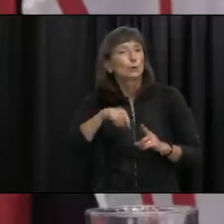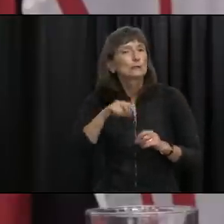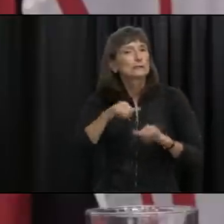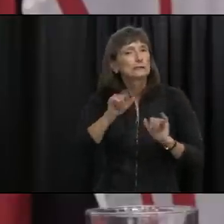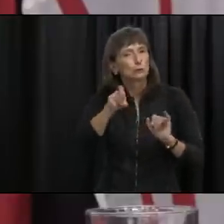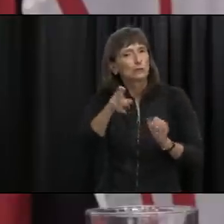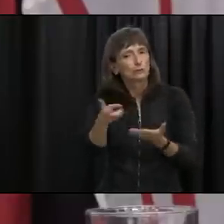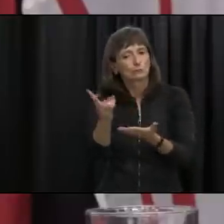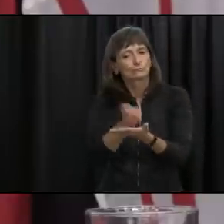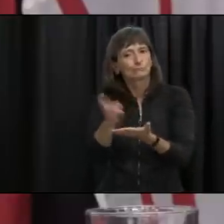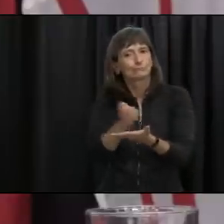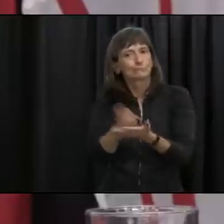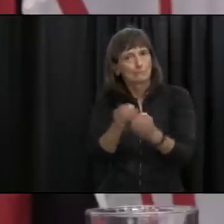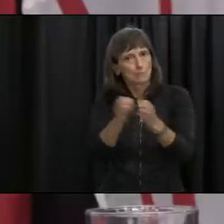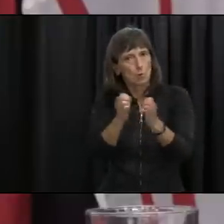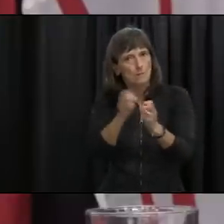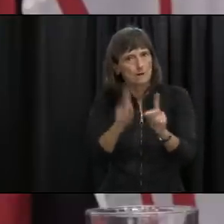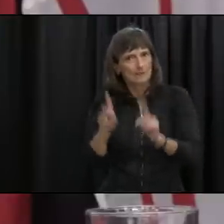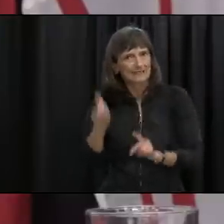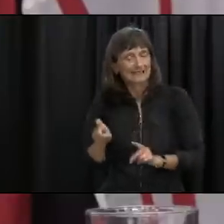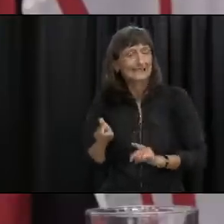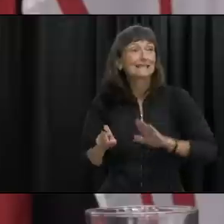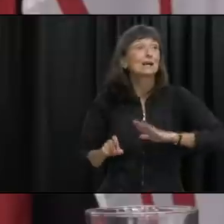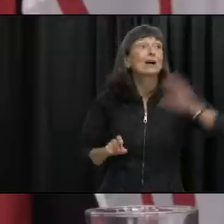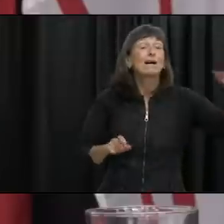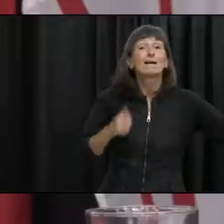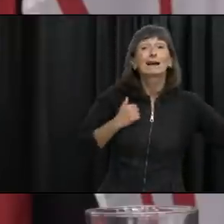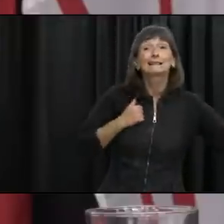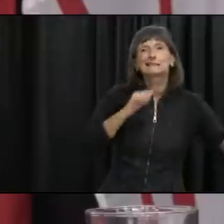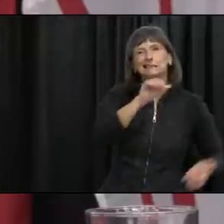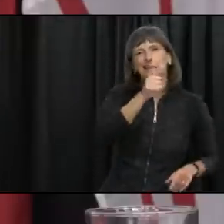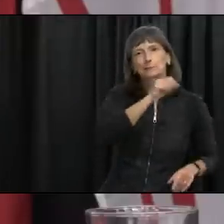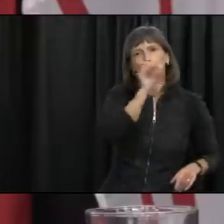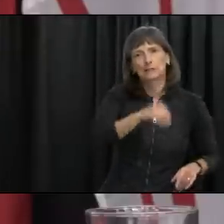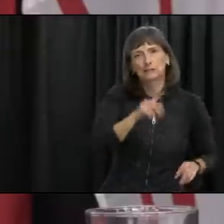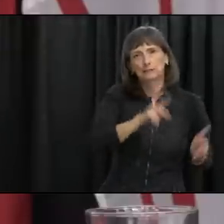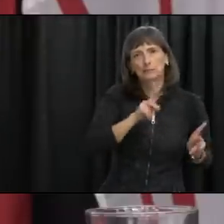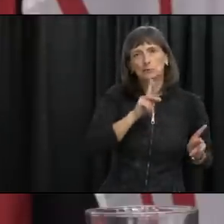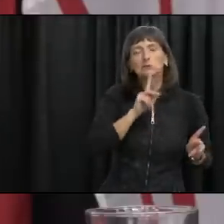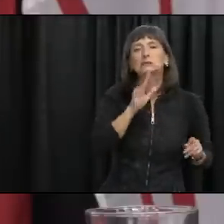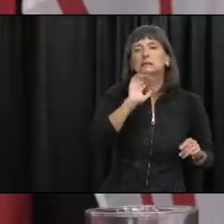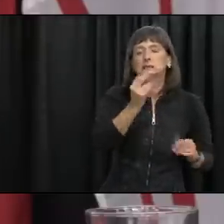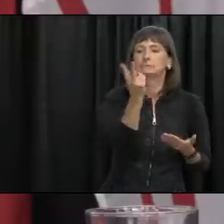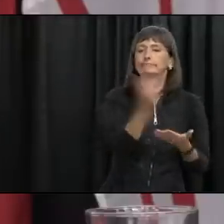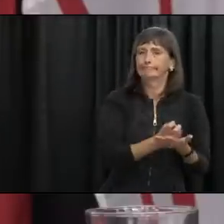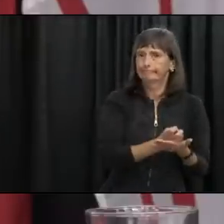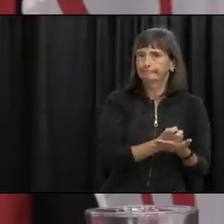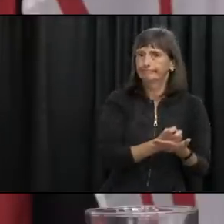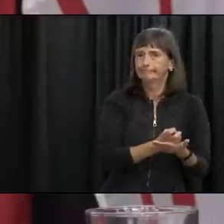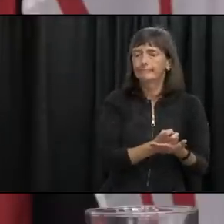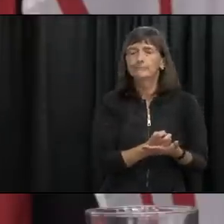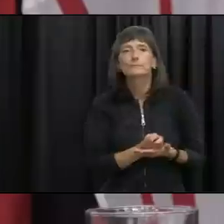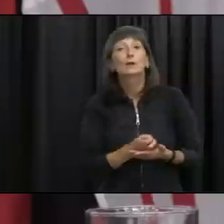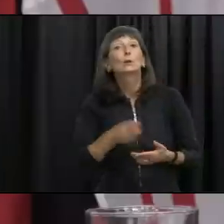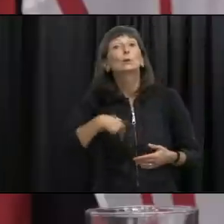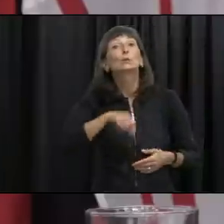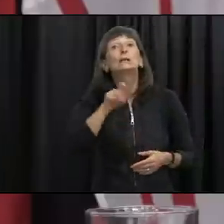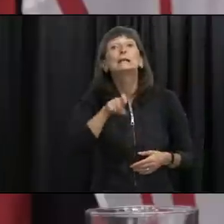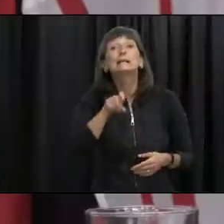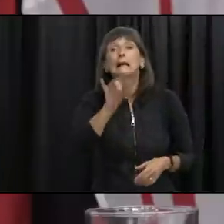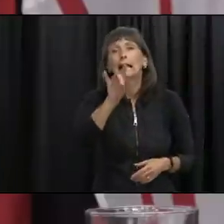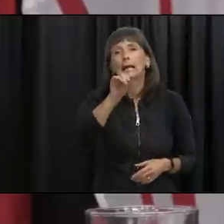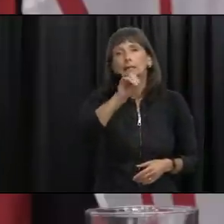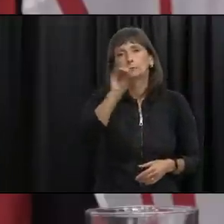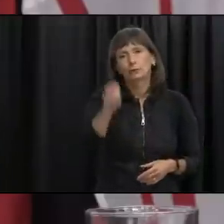currently across the country uh 10 of the population would appear to have downloaded the app we need 80